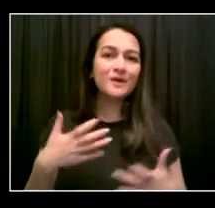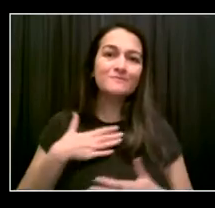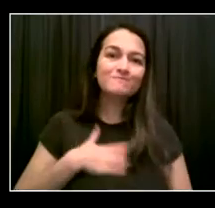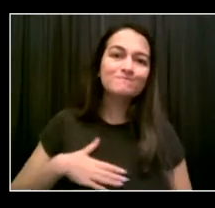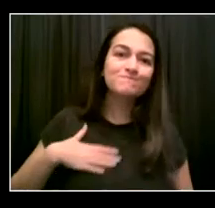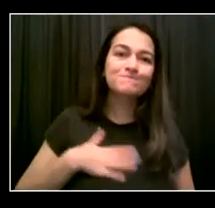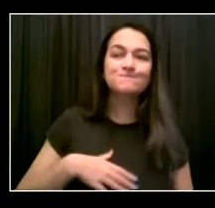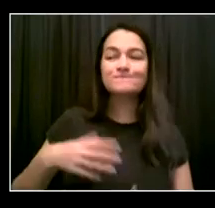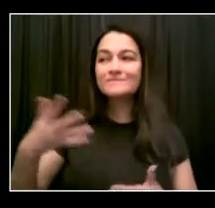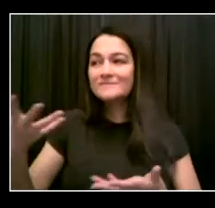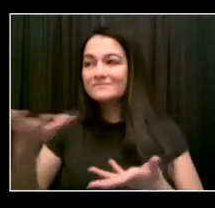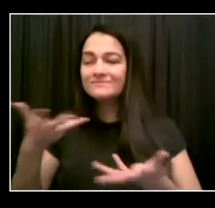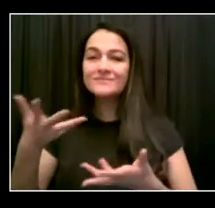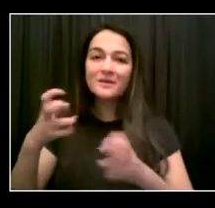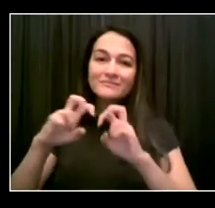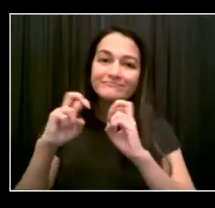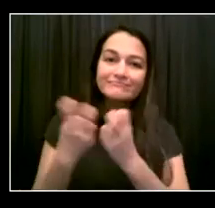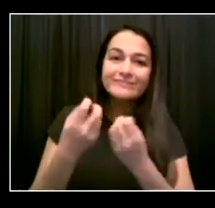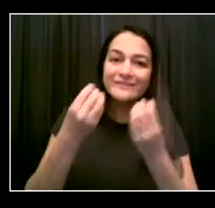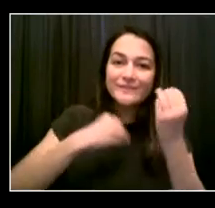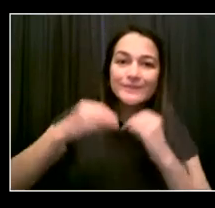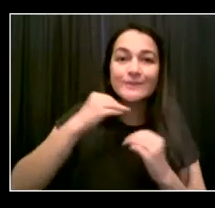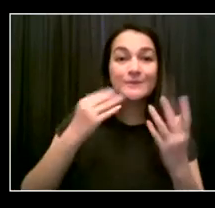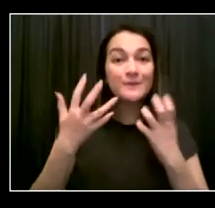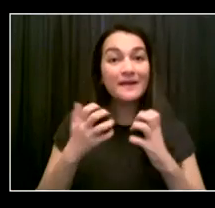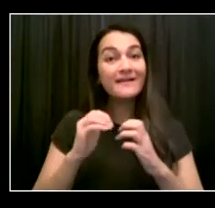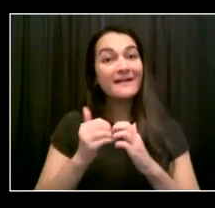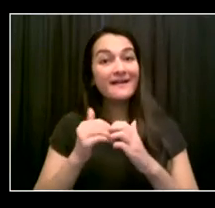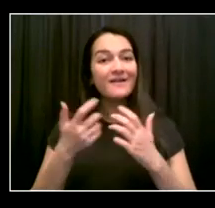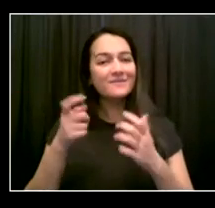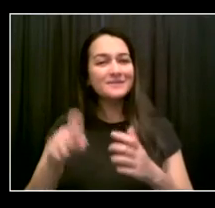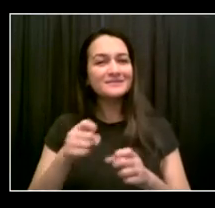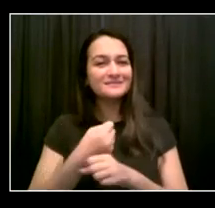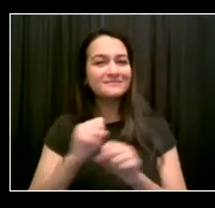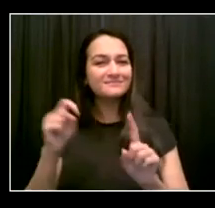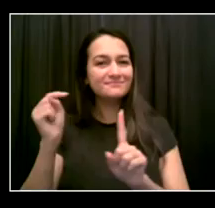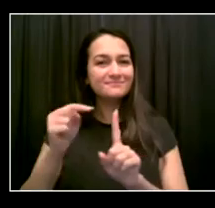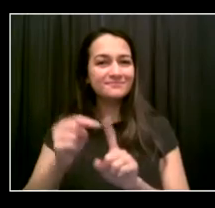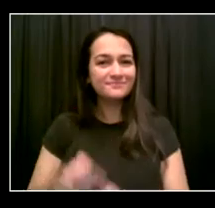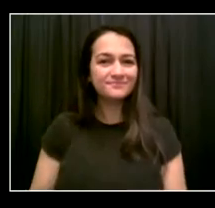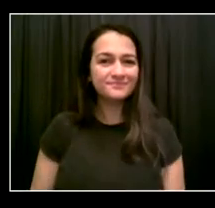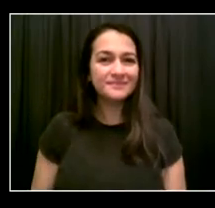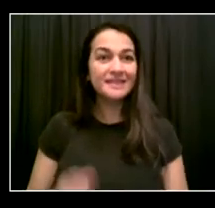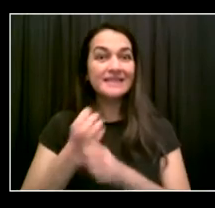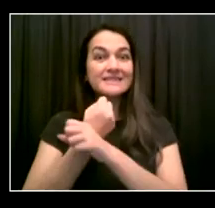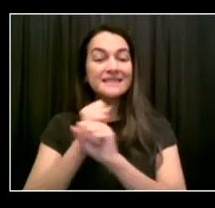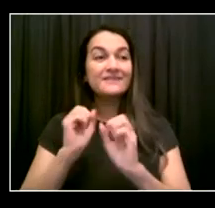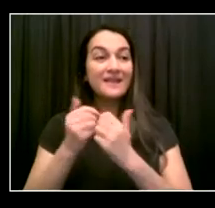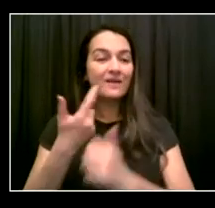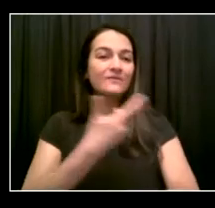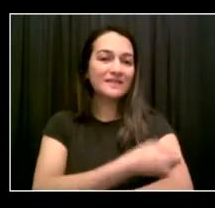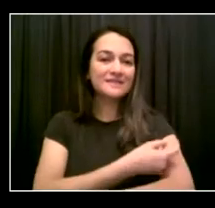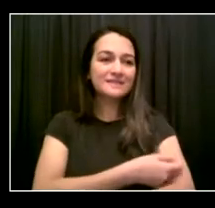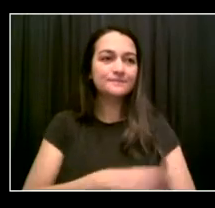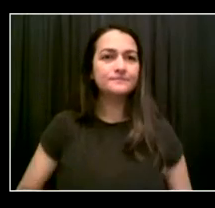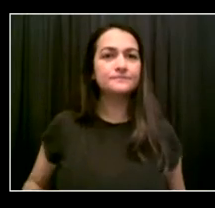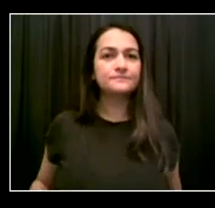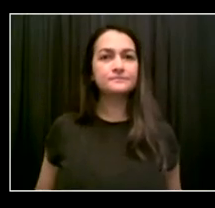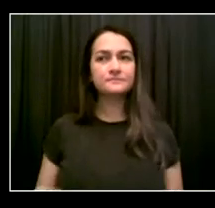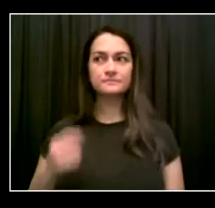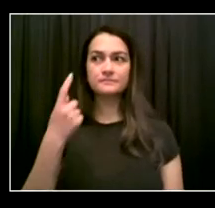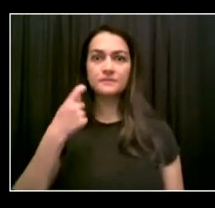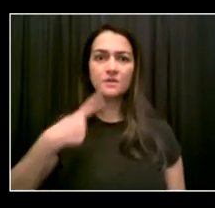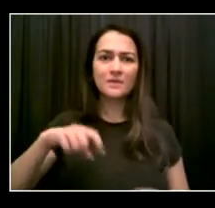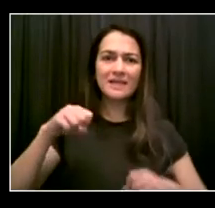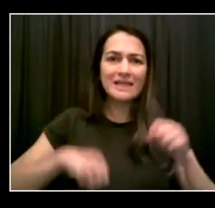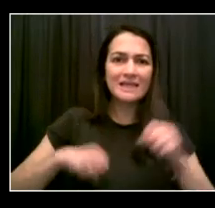you know, for children not to be safe is just not something that we are willing to live with. This virus is